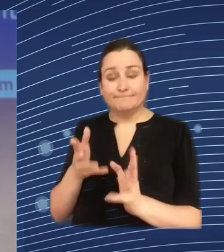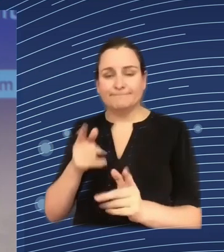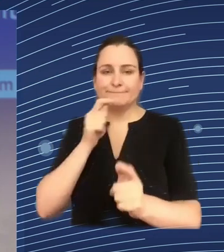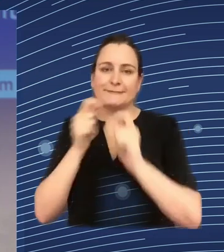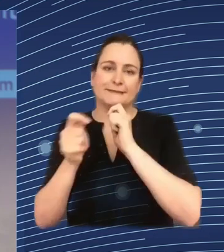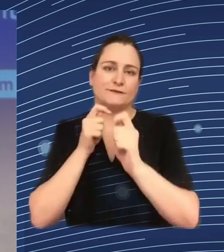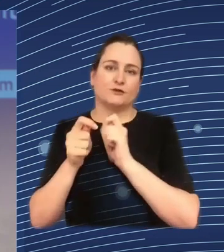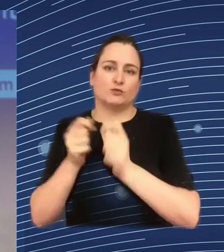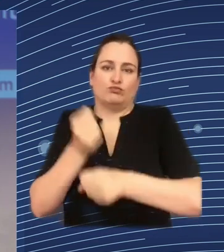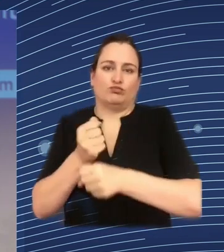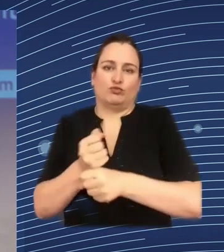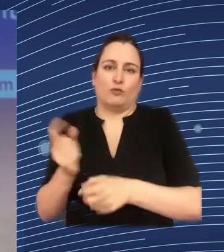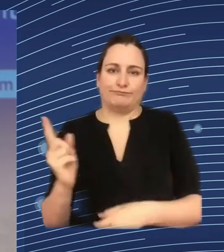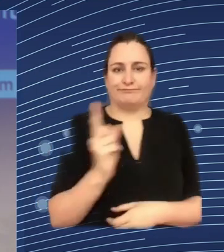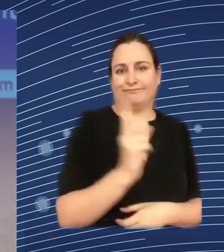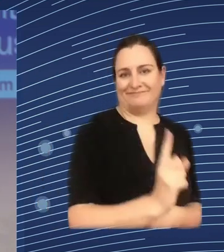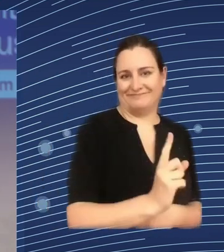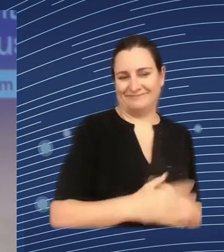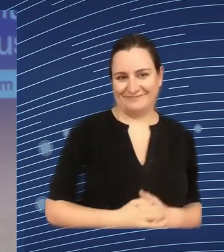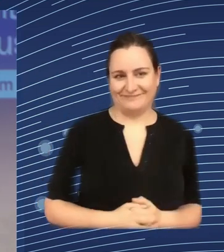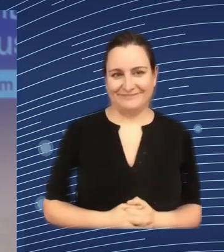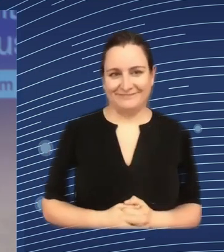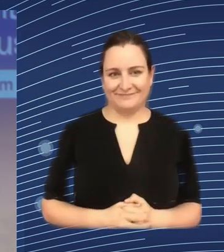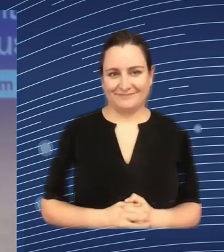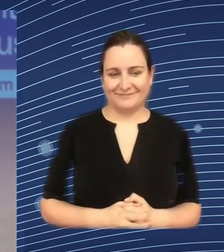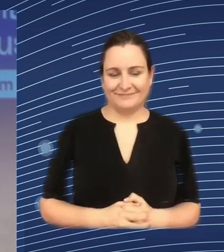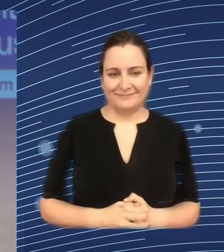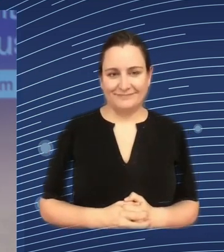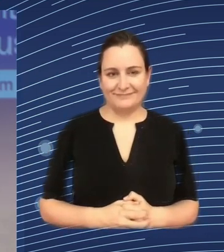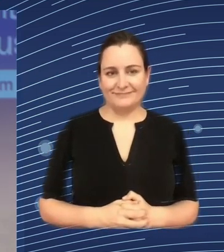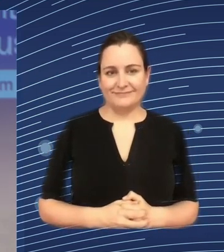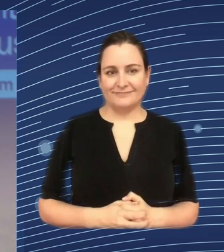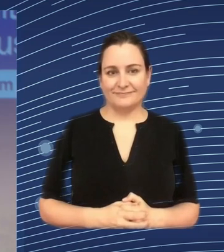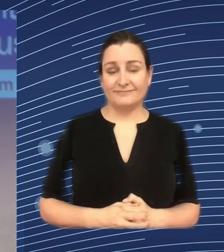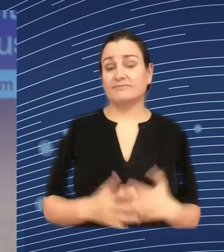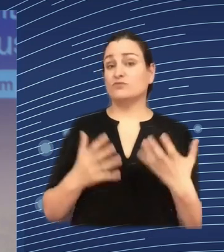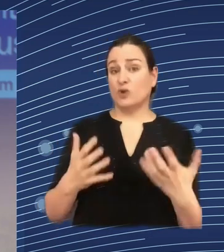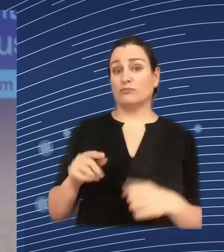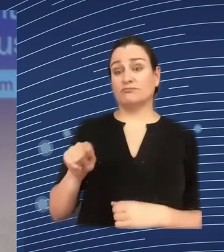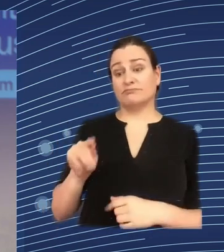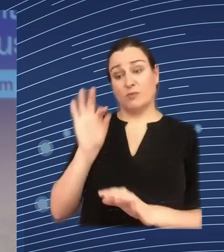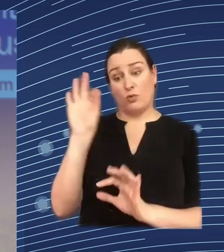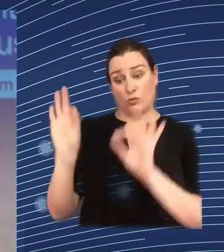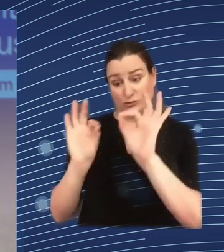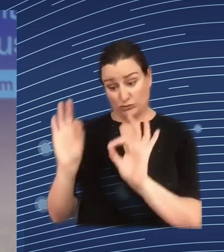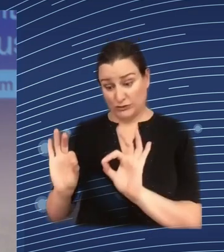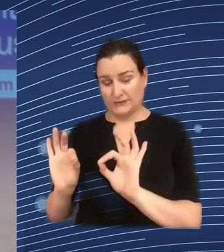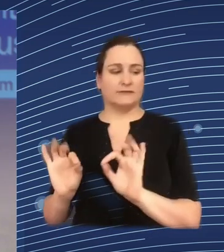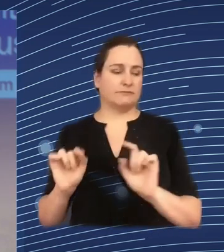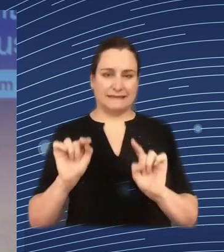therefore comply with recognized quality standards information on the